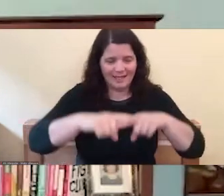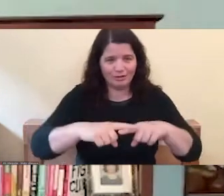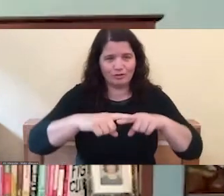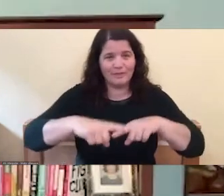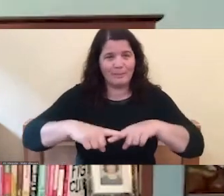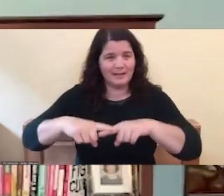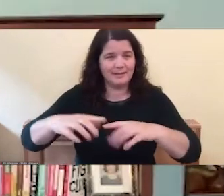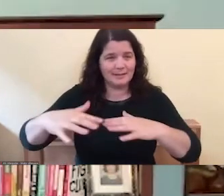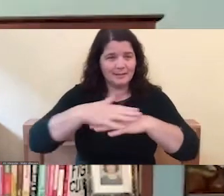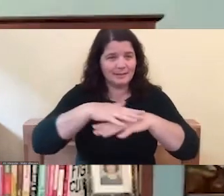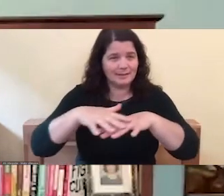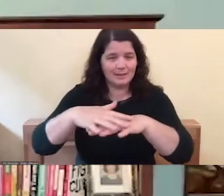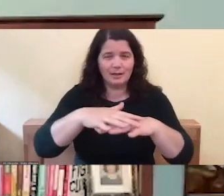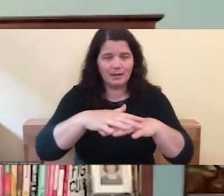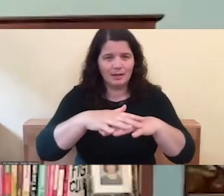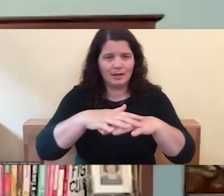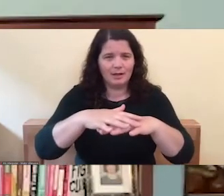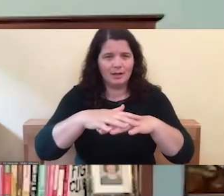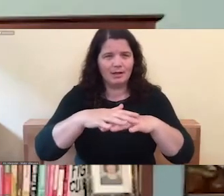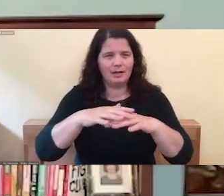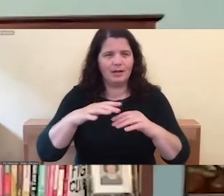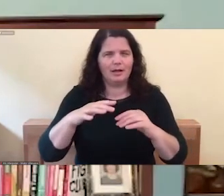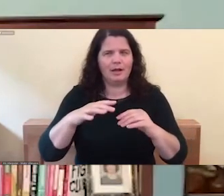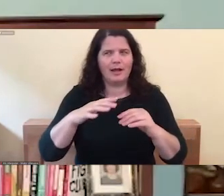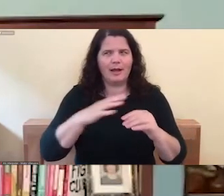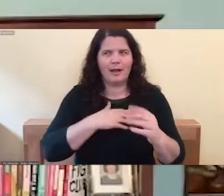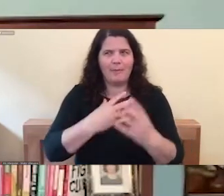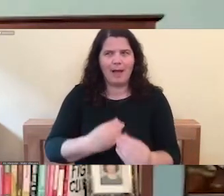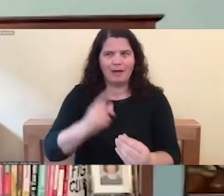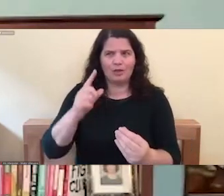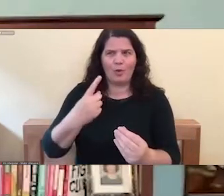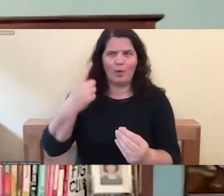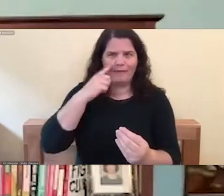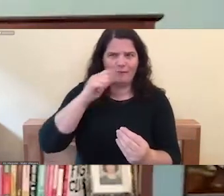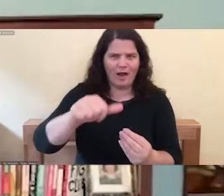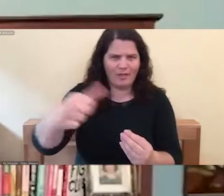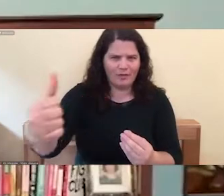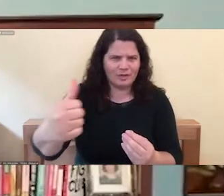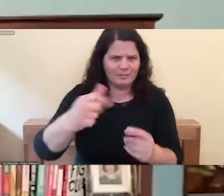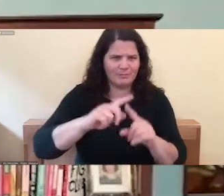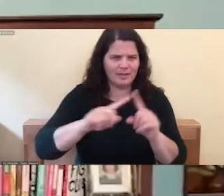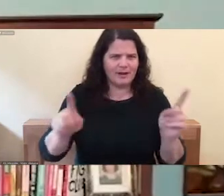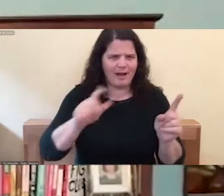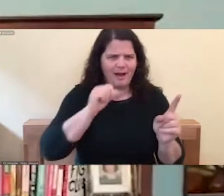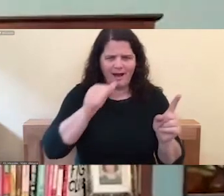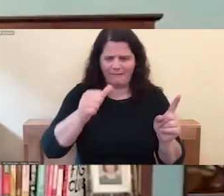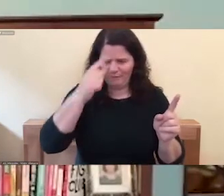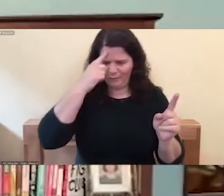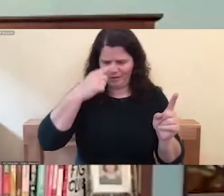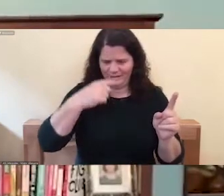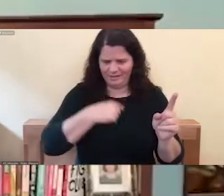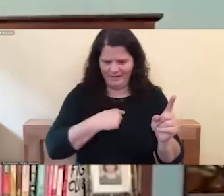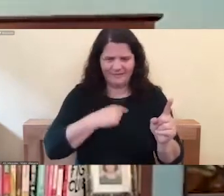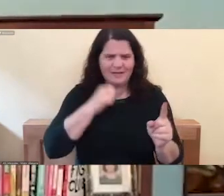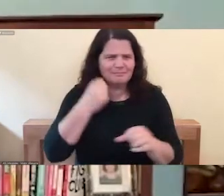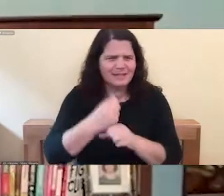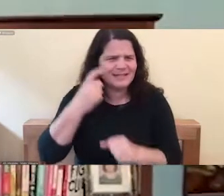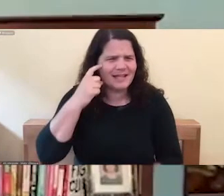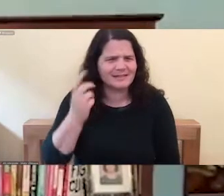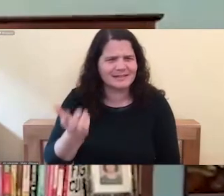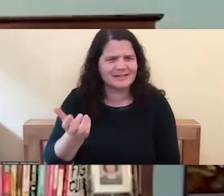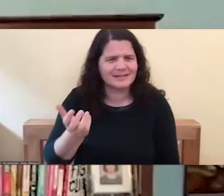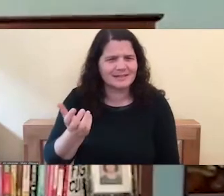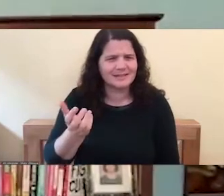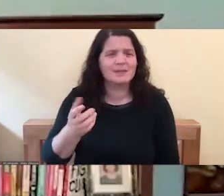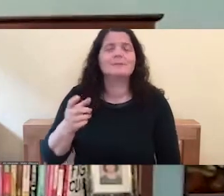sense to only aim compassion outward and not inward. And it's funny because some of my Buddhist friends say like, but there's the